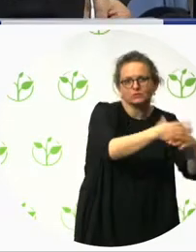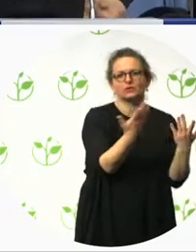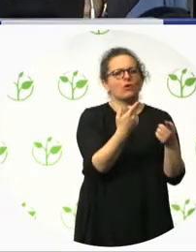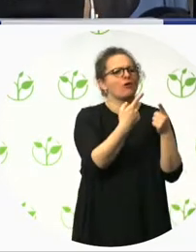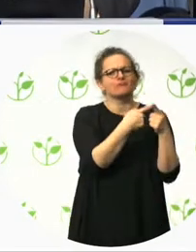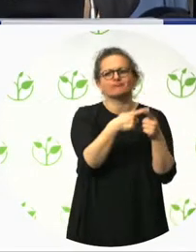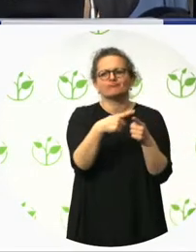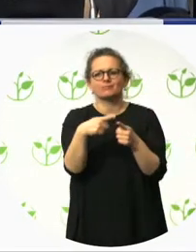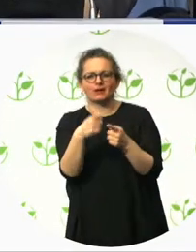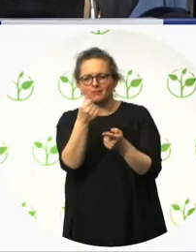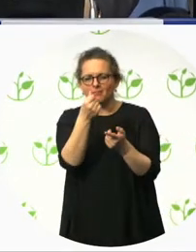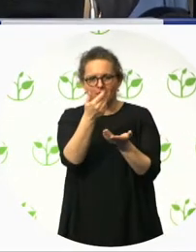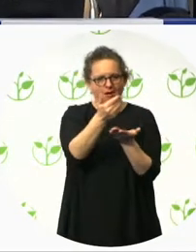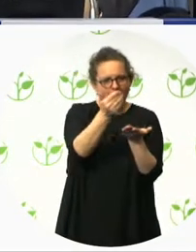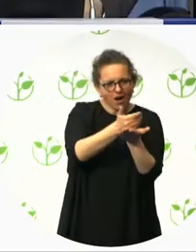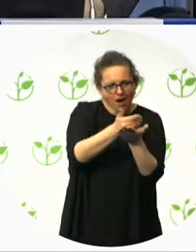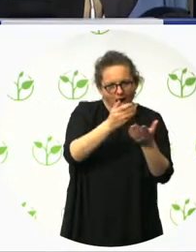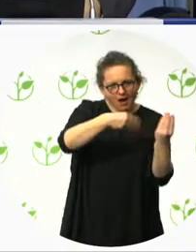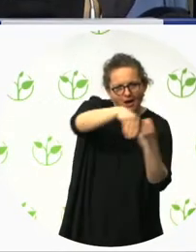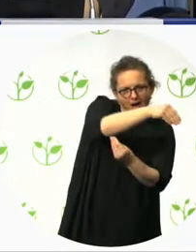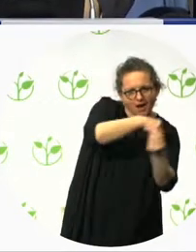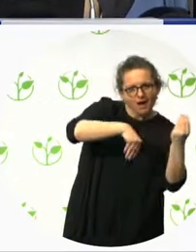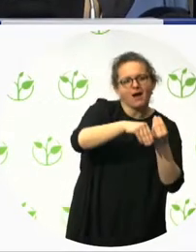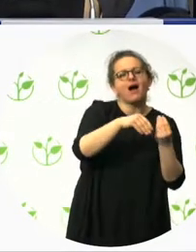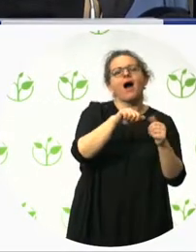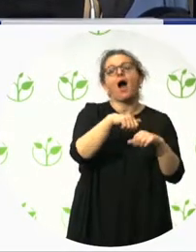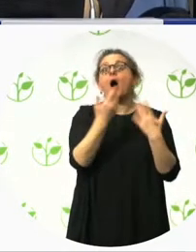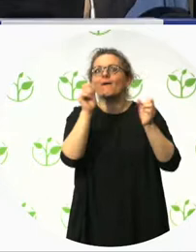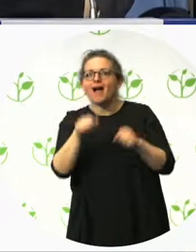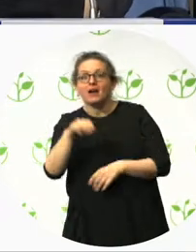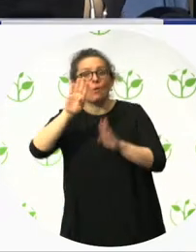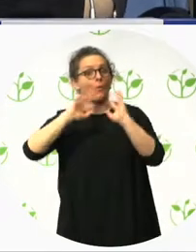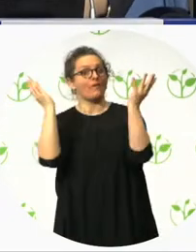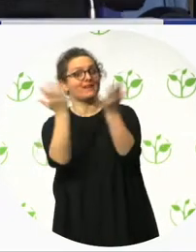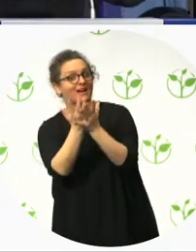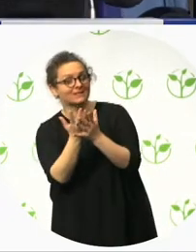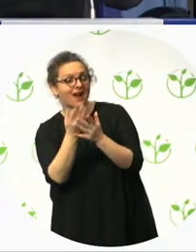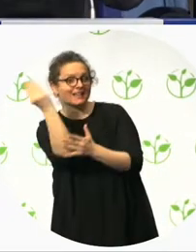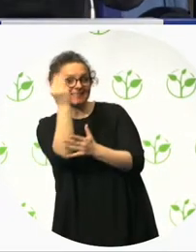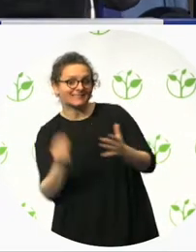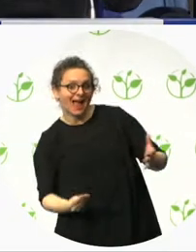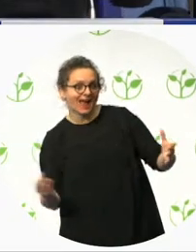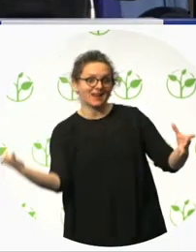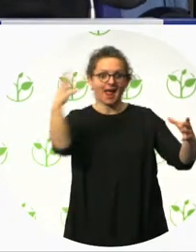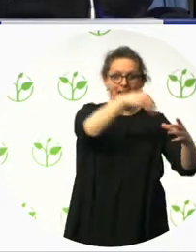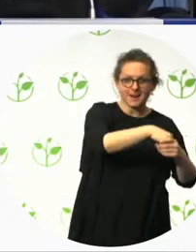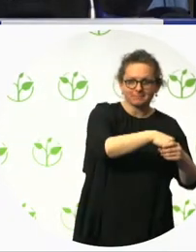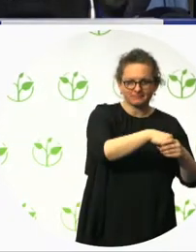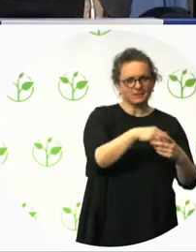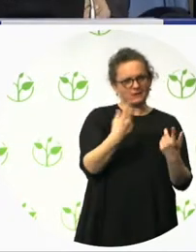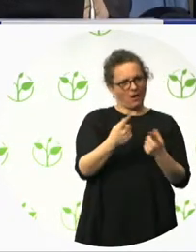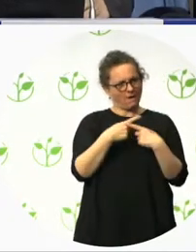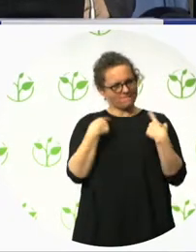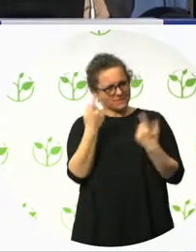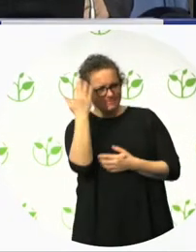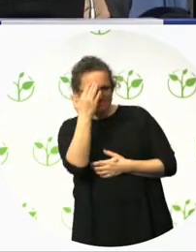accessibility and others. For and From project was born above all with two main